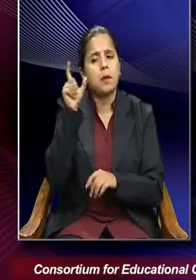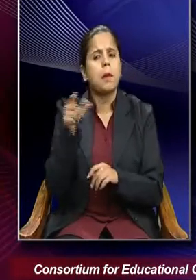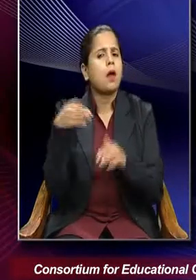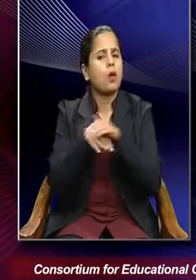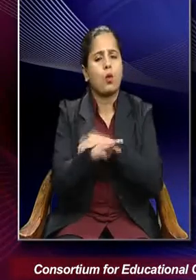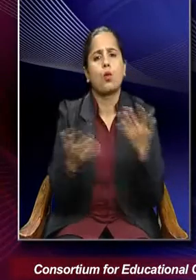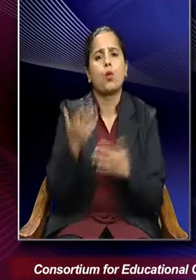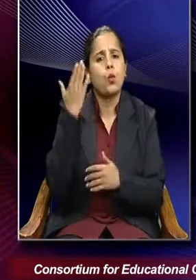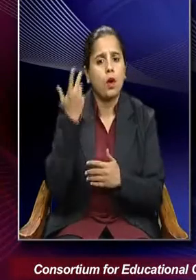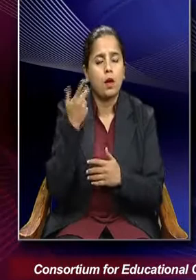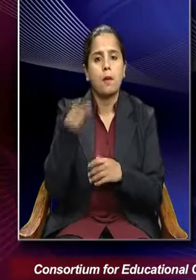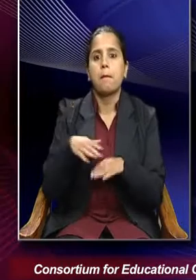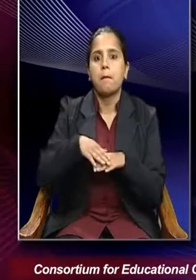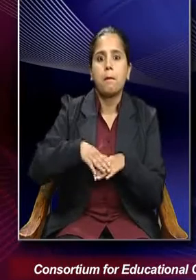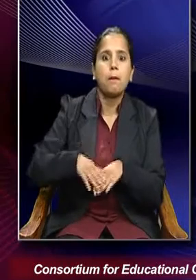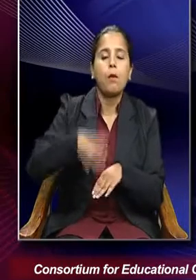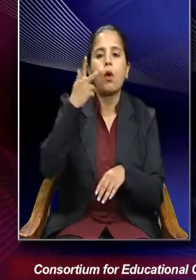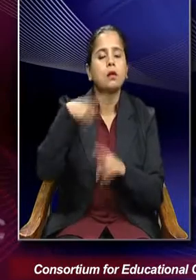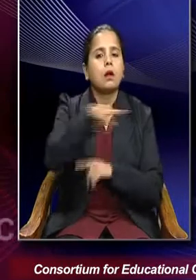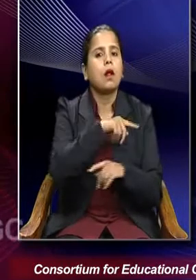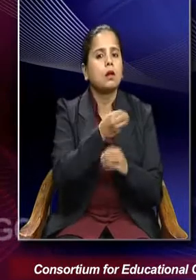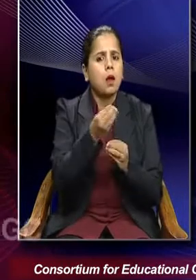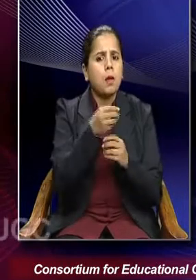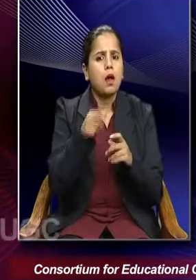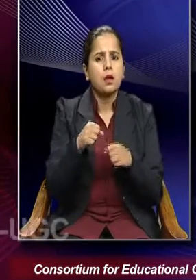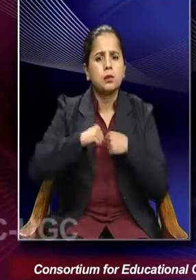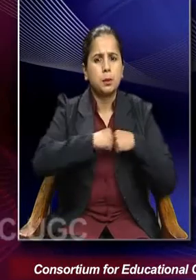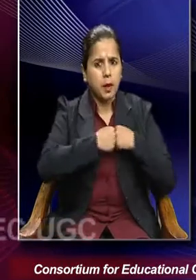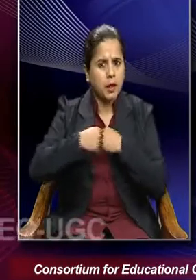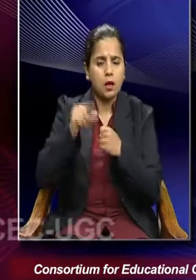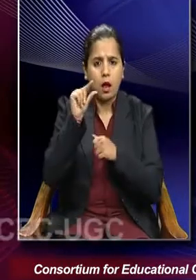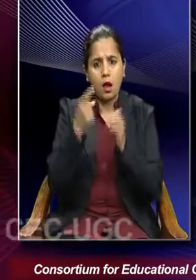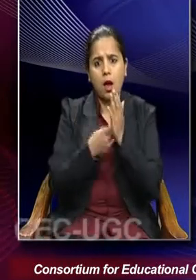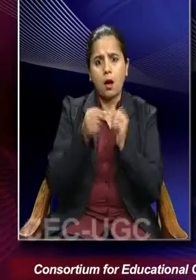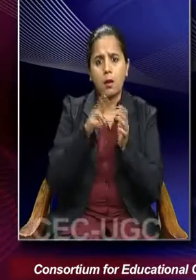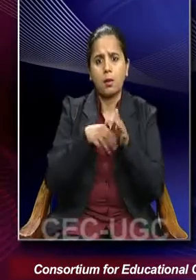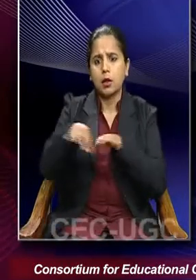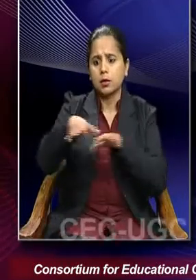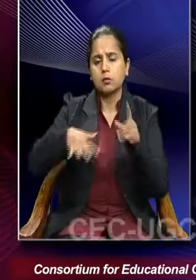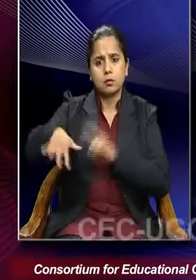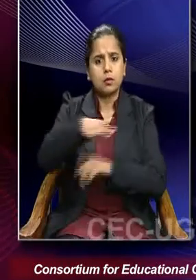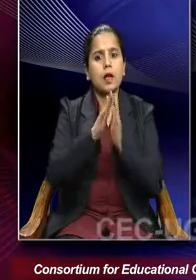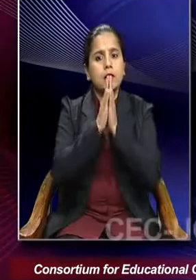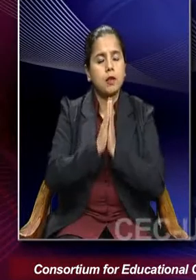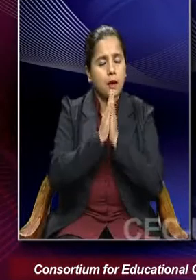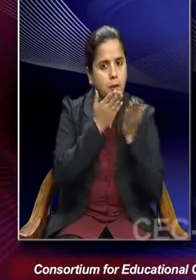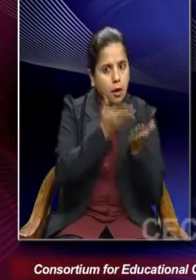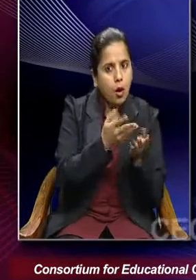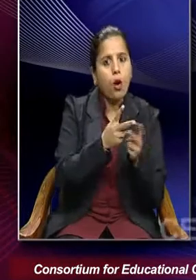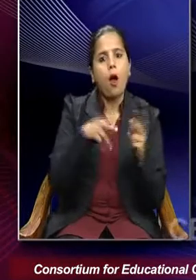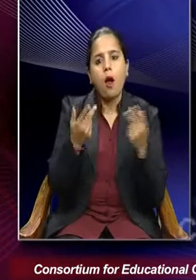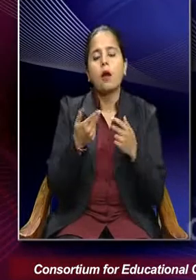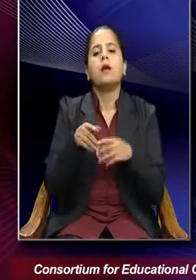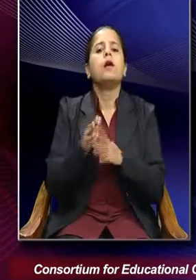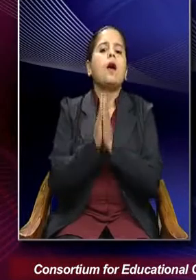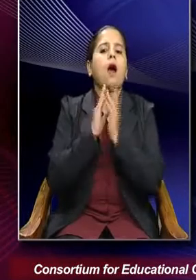So with increasing reduction in space in urban areas, the temple or a religious place